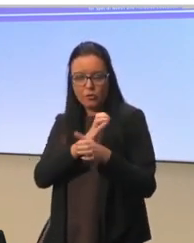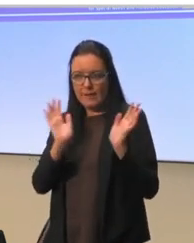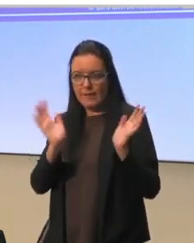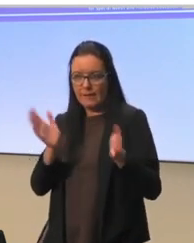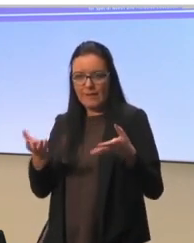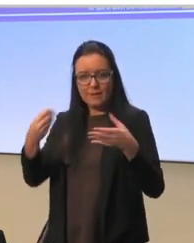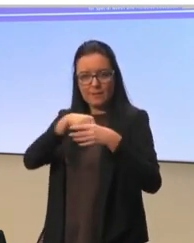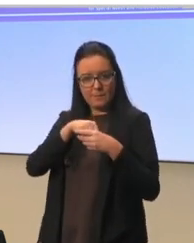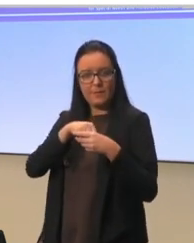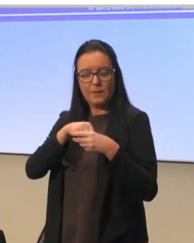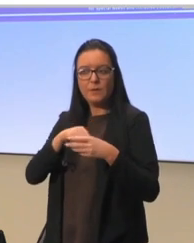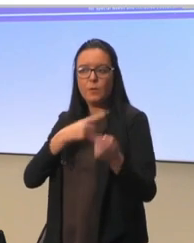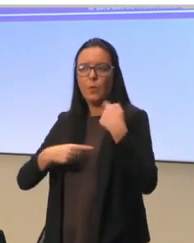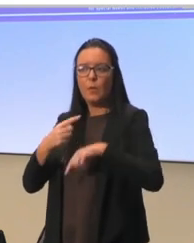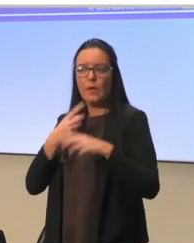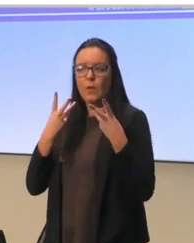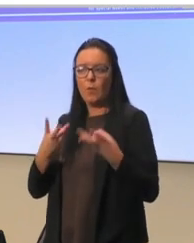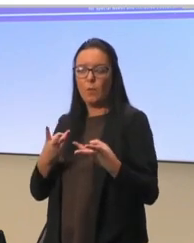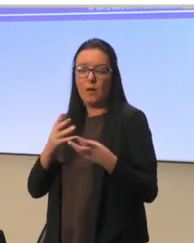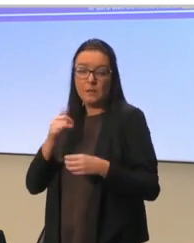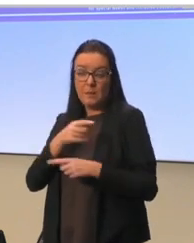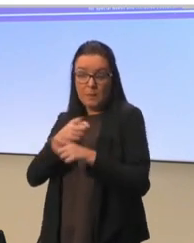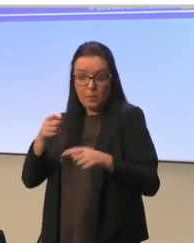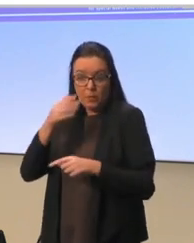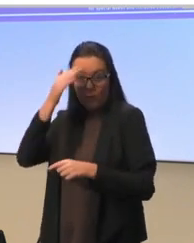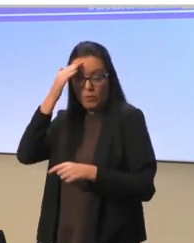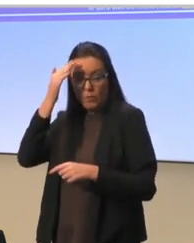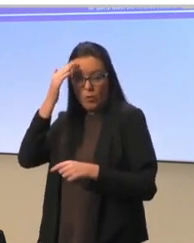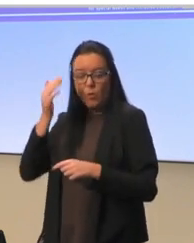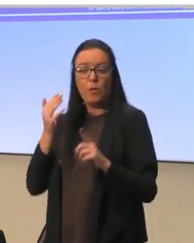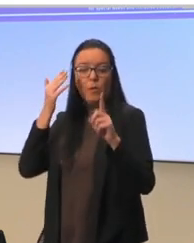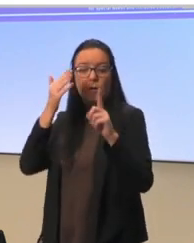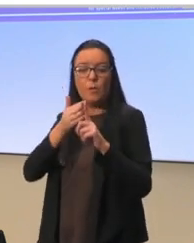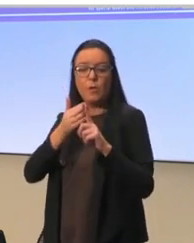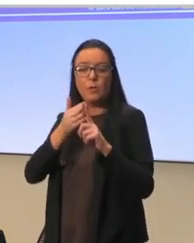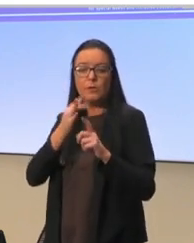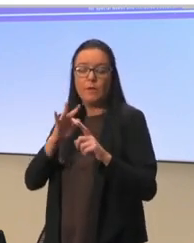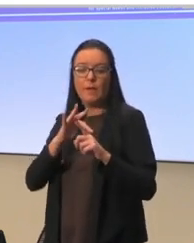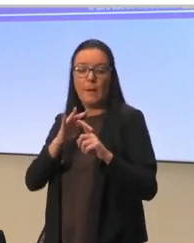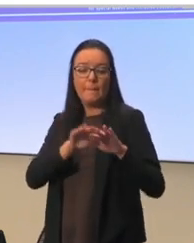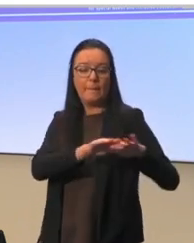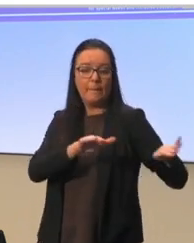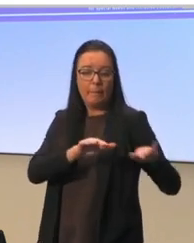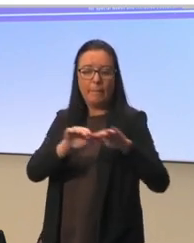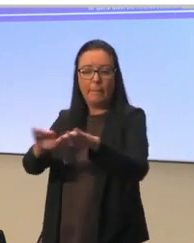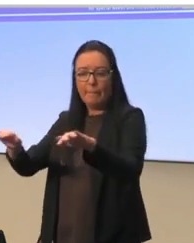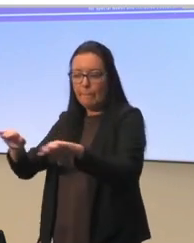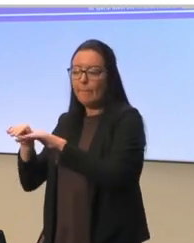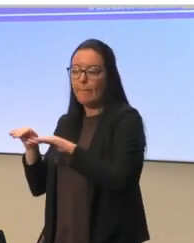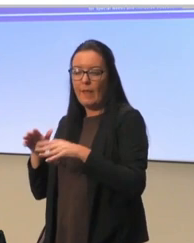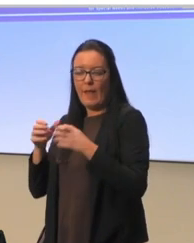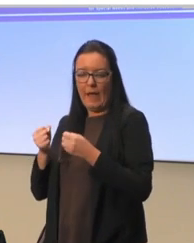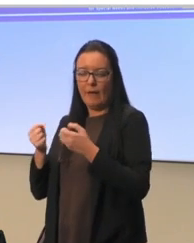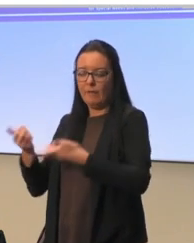discuss it. So, we made this, you might know the World Cafe approach. Where you go from table to table and discuss things. And you just collect things